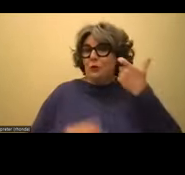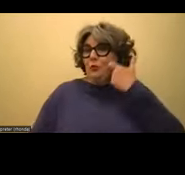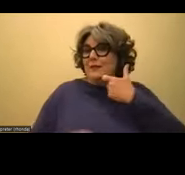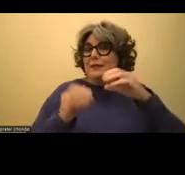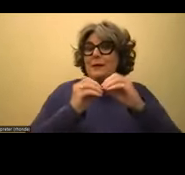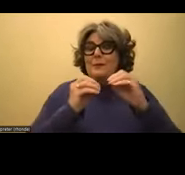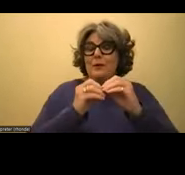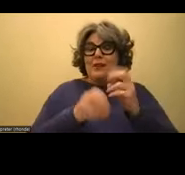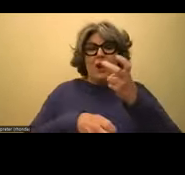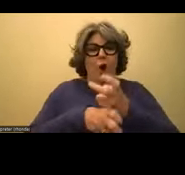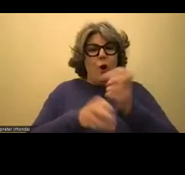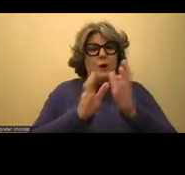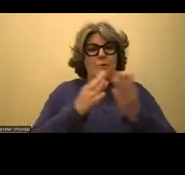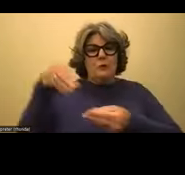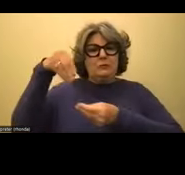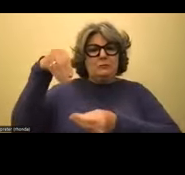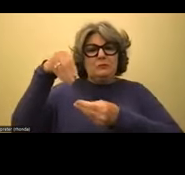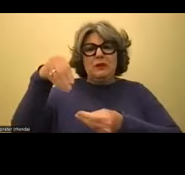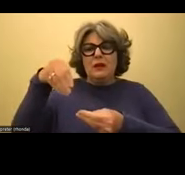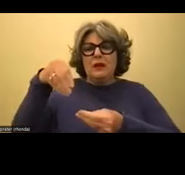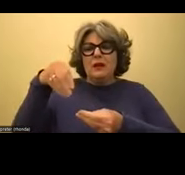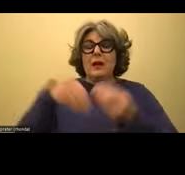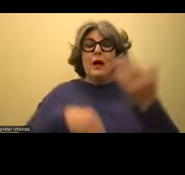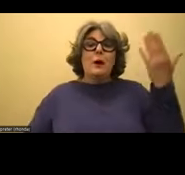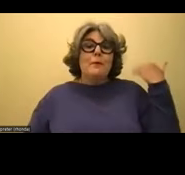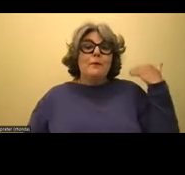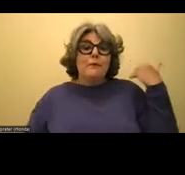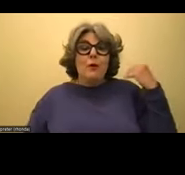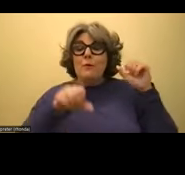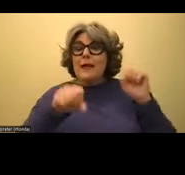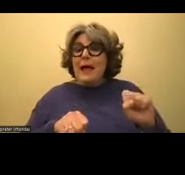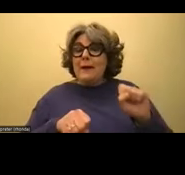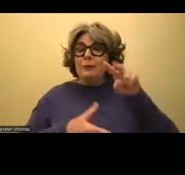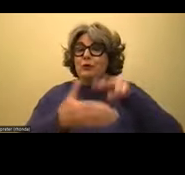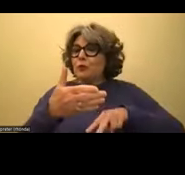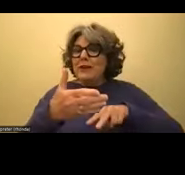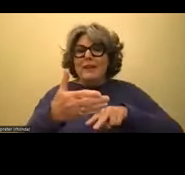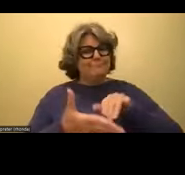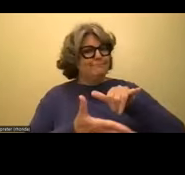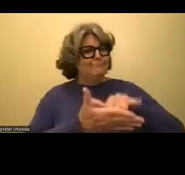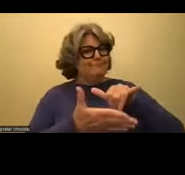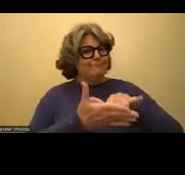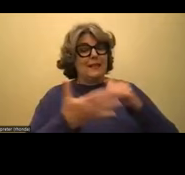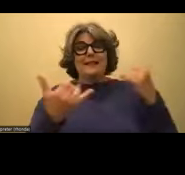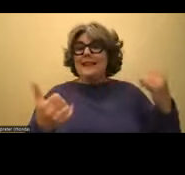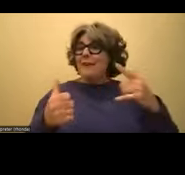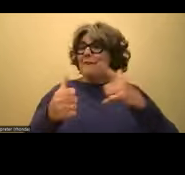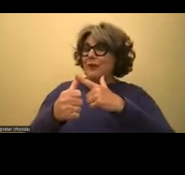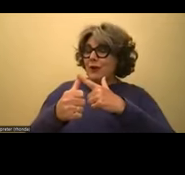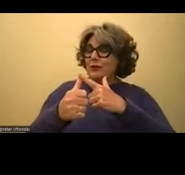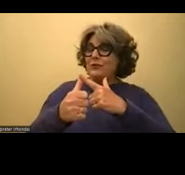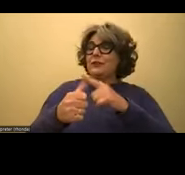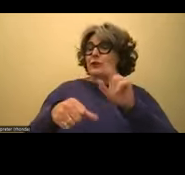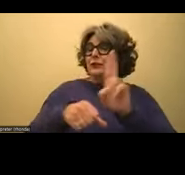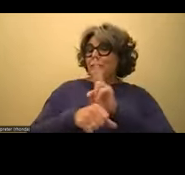that are like hard copy, and I don't think I would be able to do that without using Bookshare first. Because